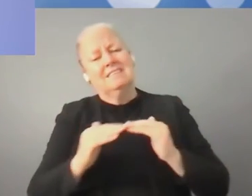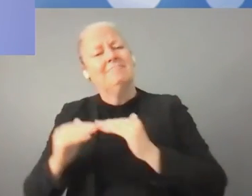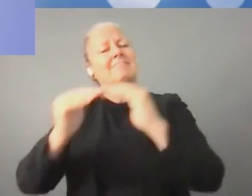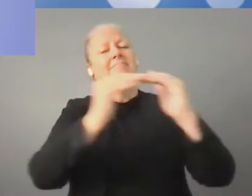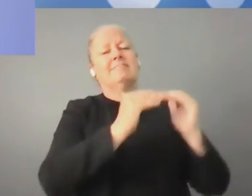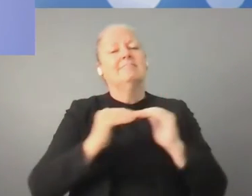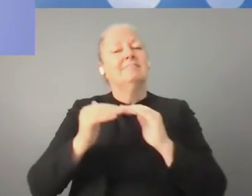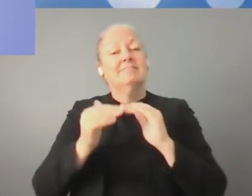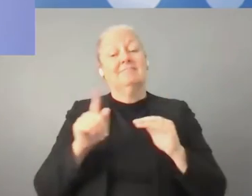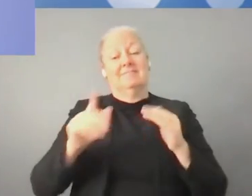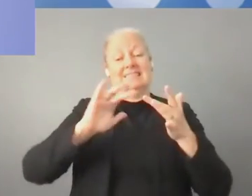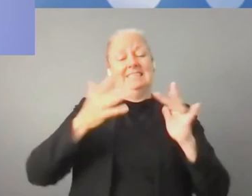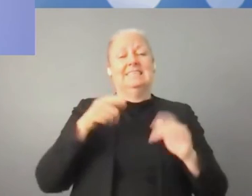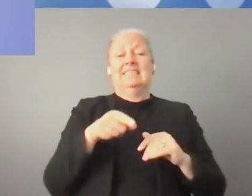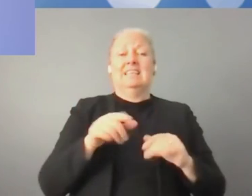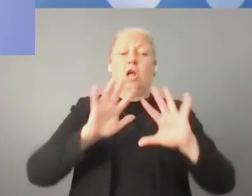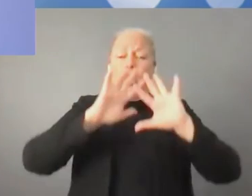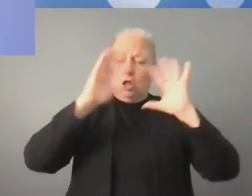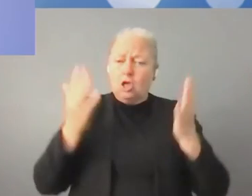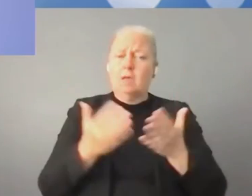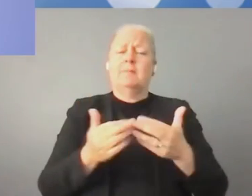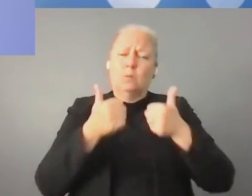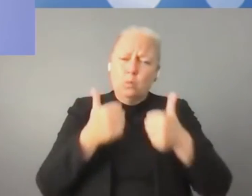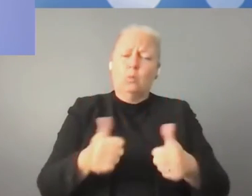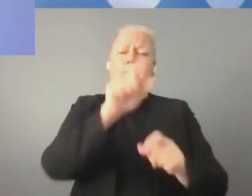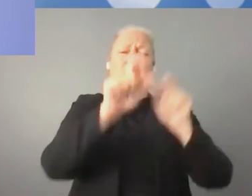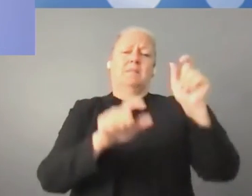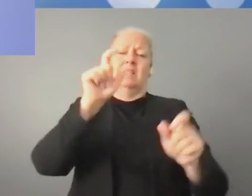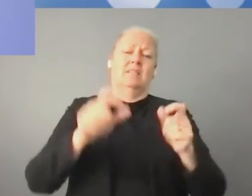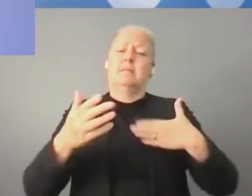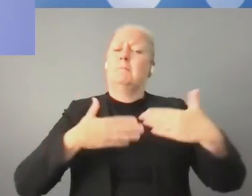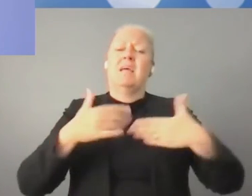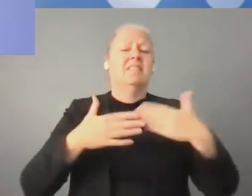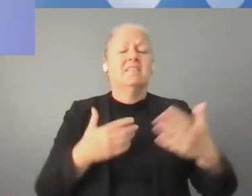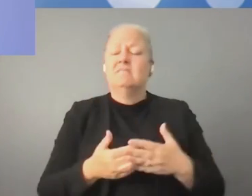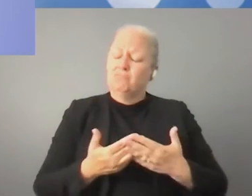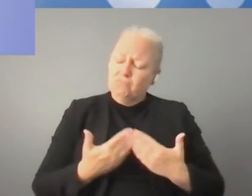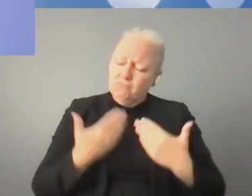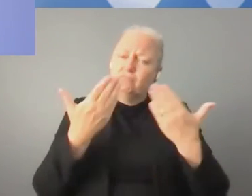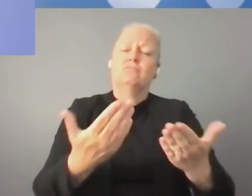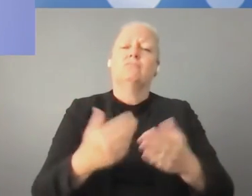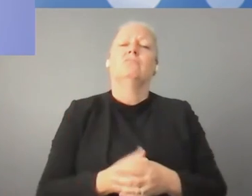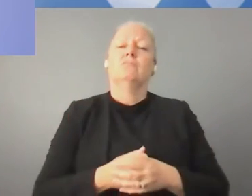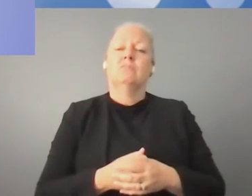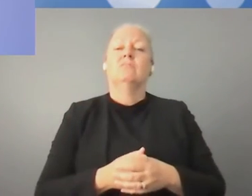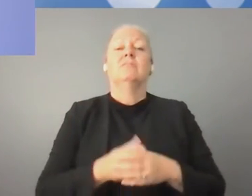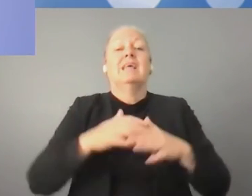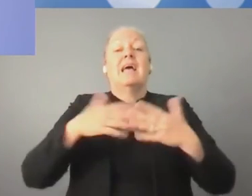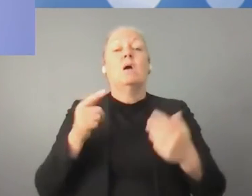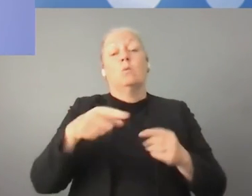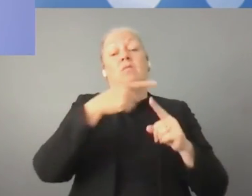it is a global public good, providing people with options as to how their data is used,